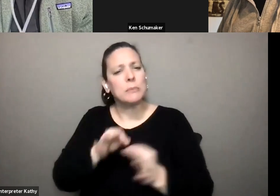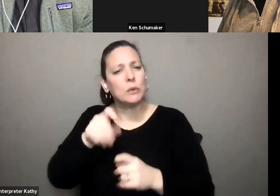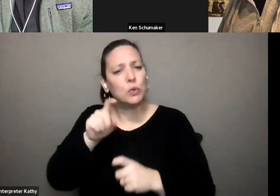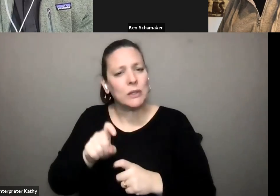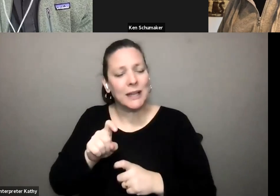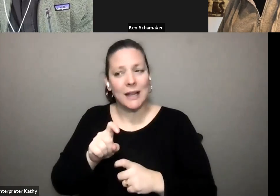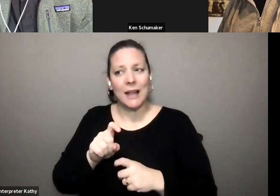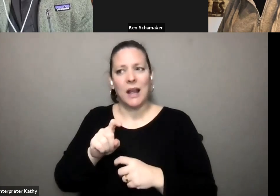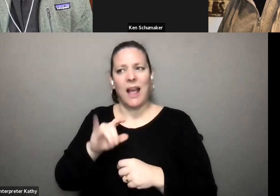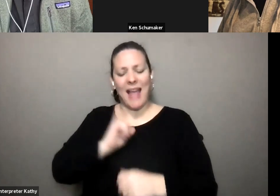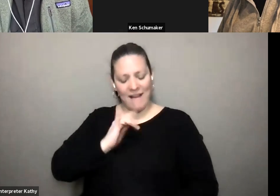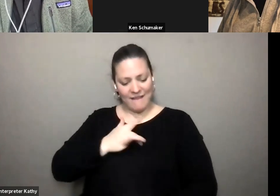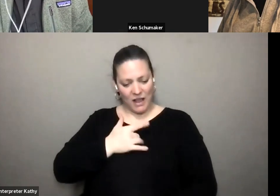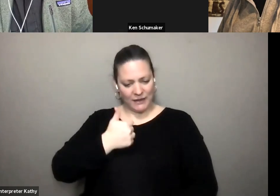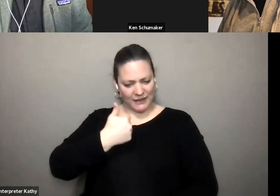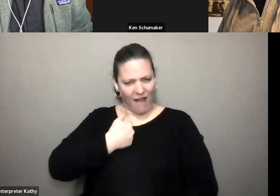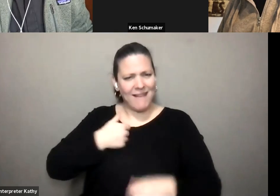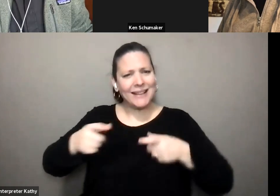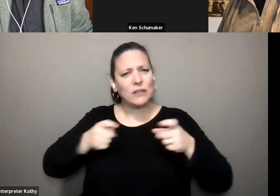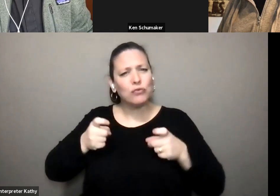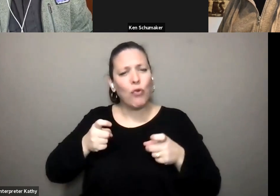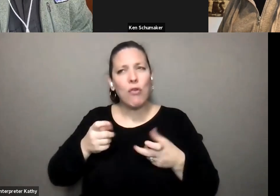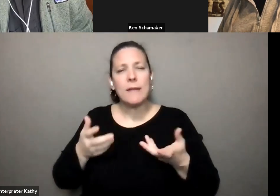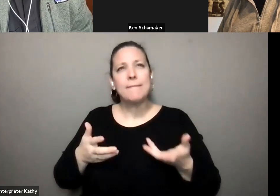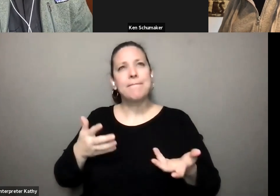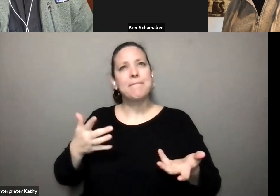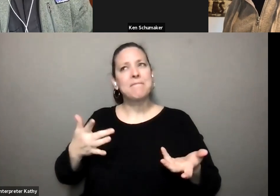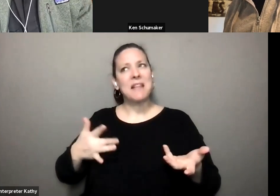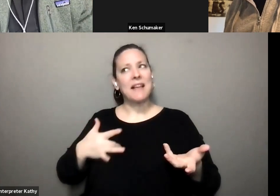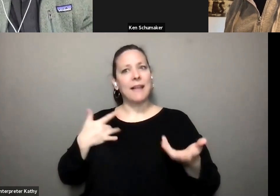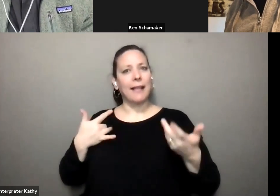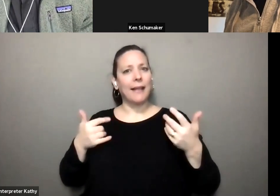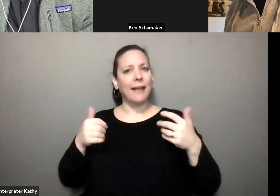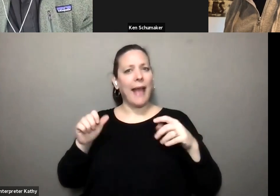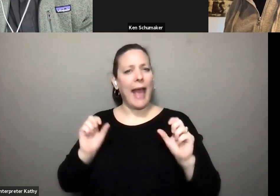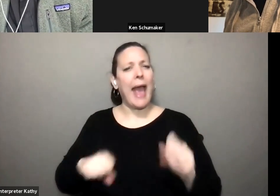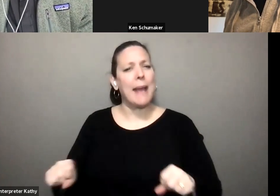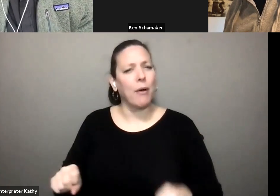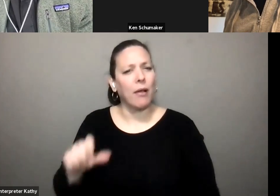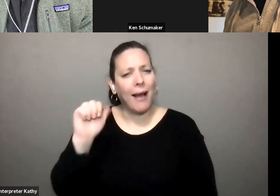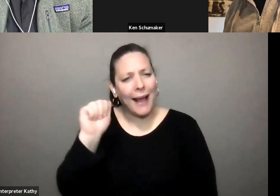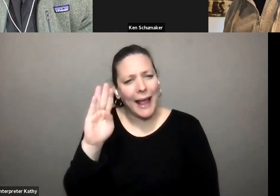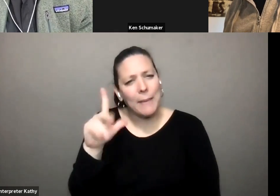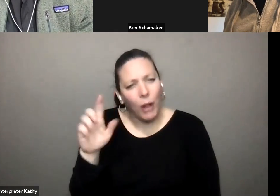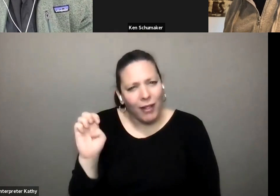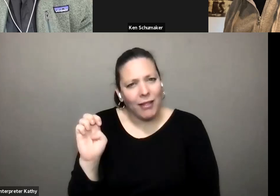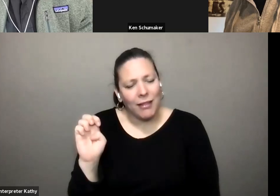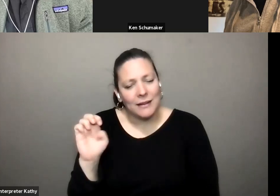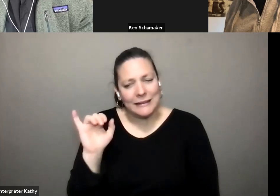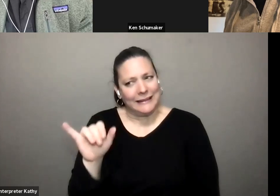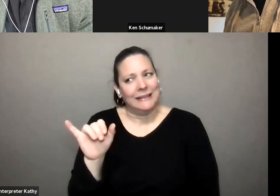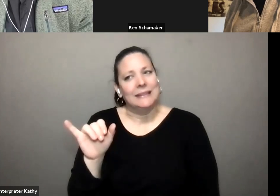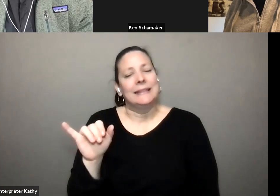of self and agency and feeling able um and that's something that